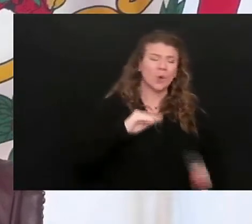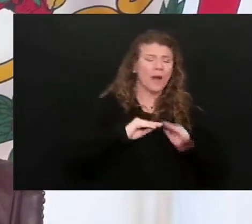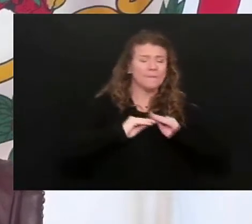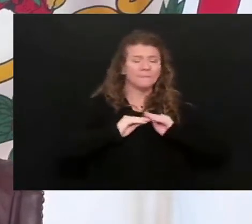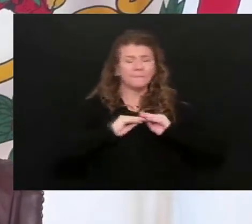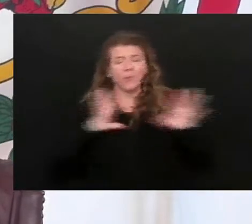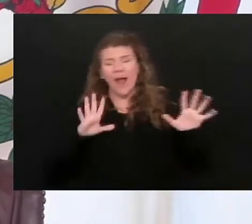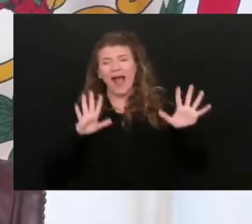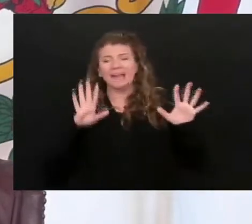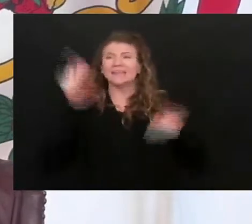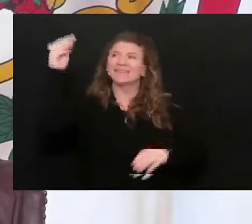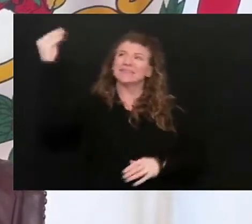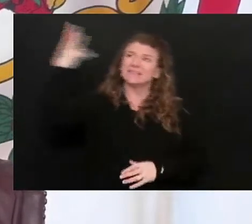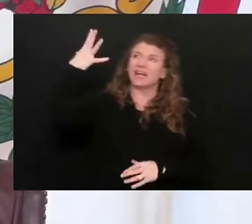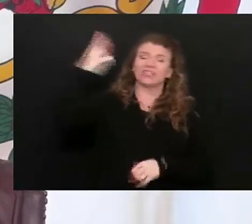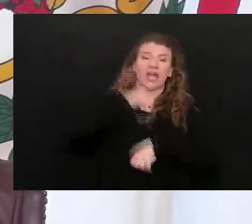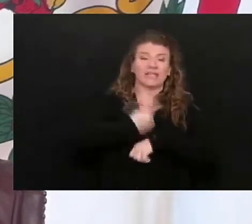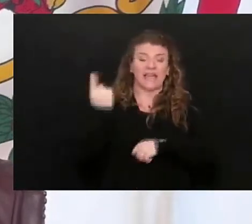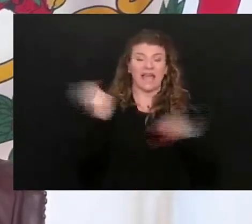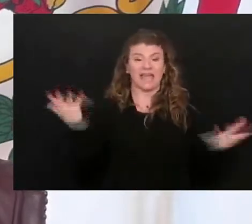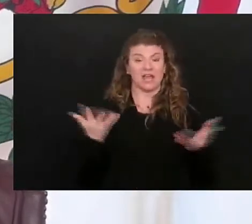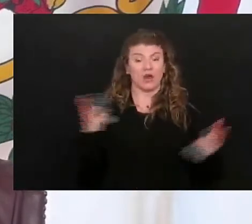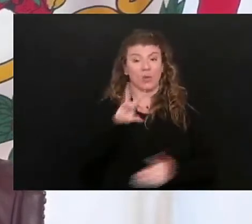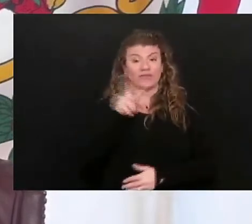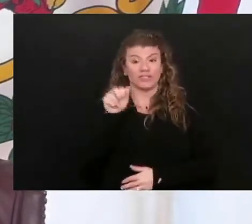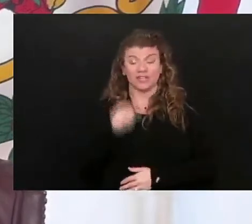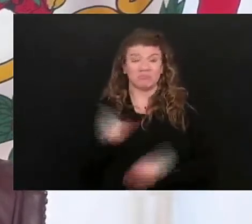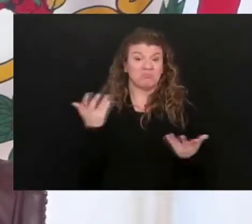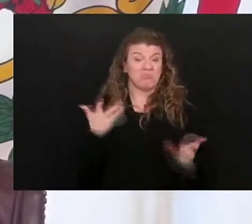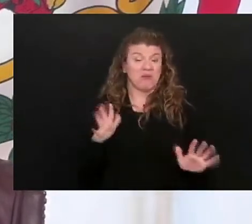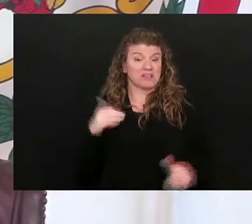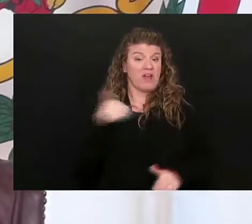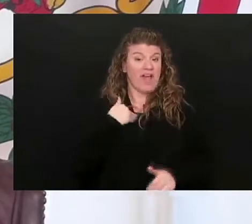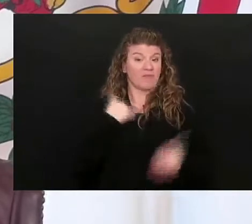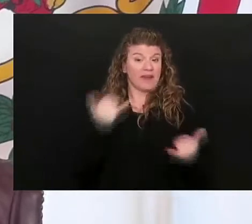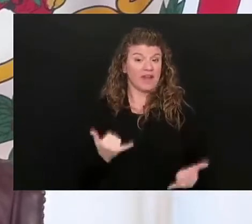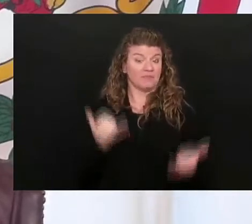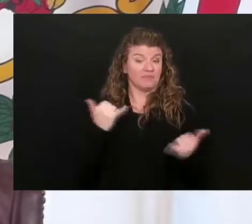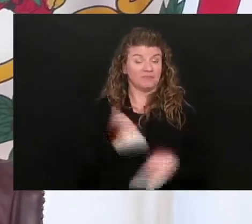brighter, sunshiny day in West Virginia. That's all I've got right now.